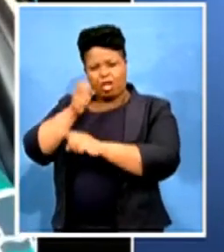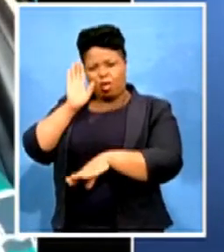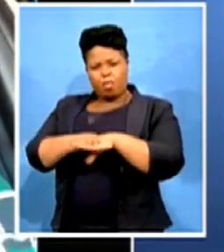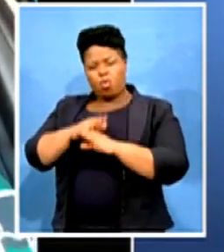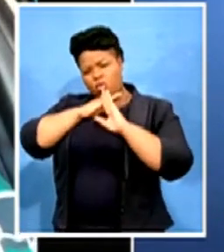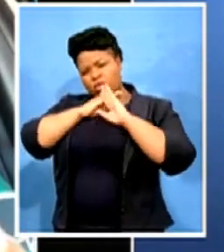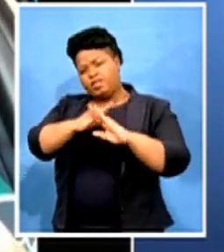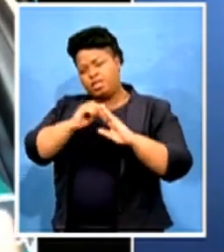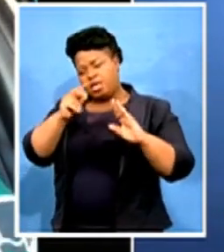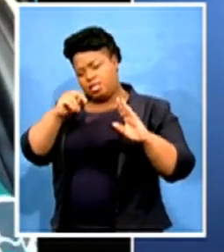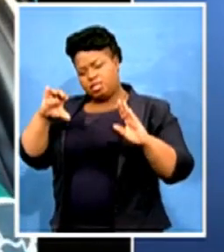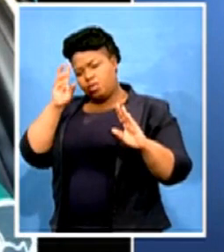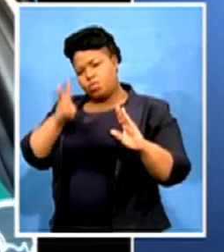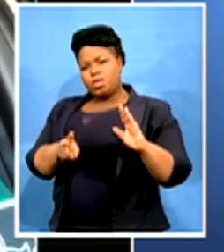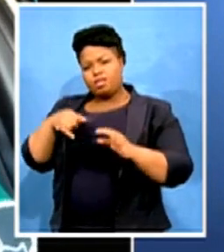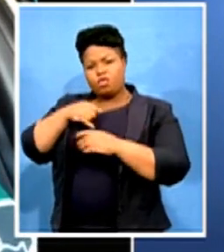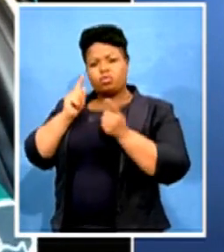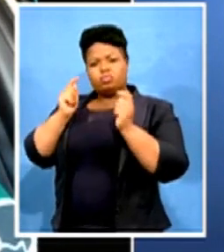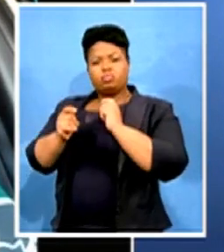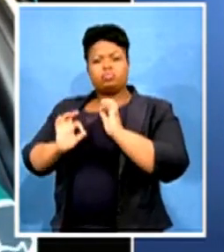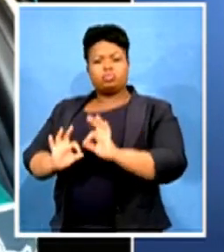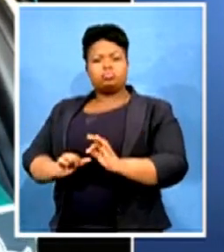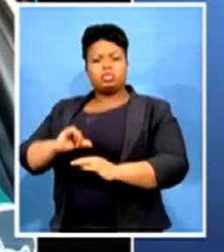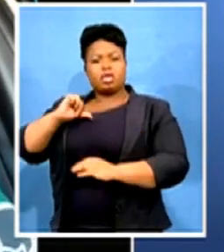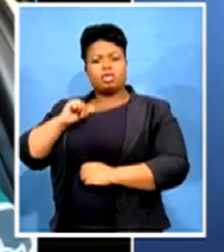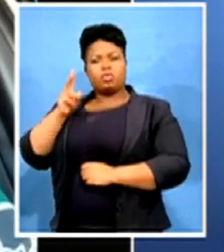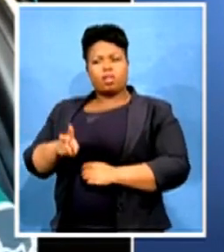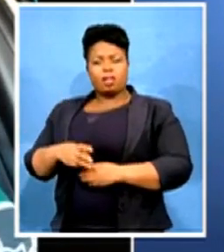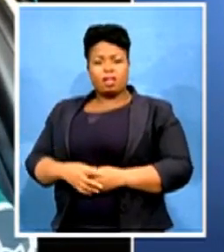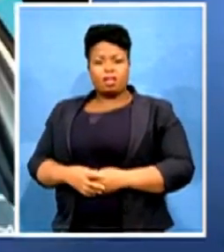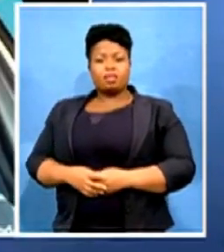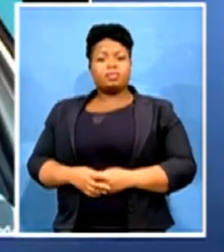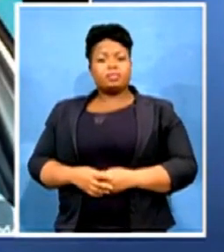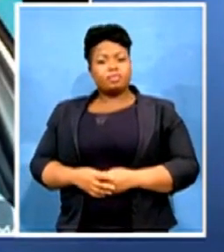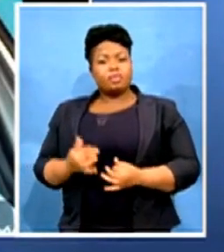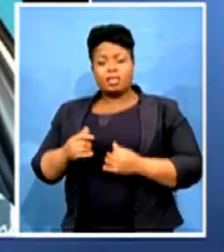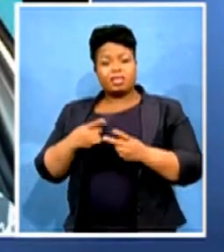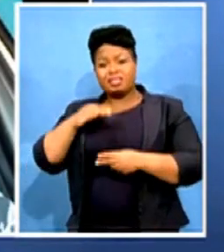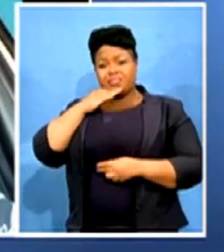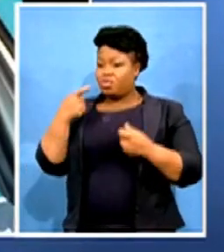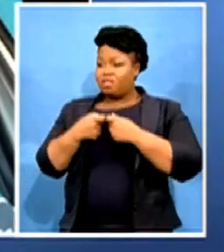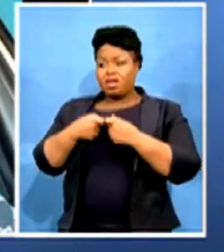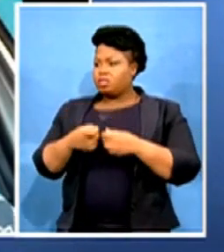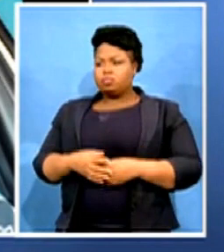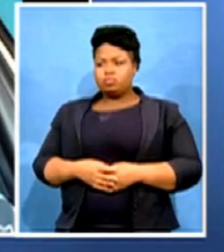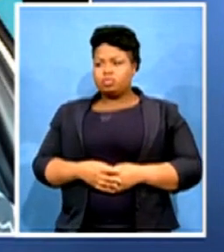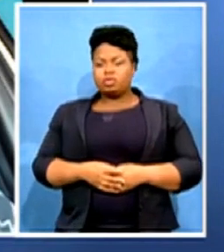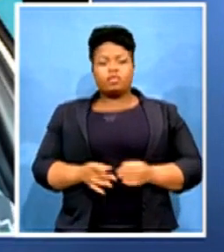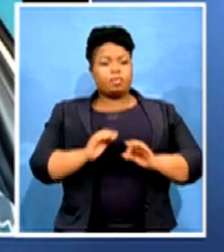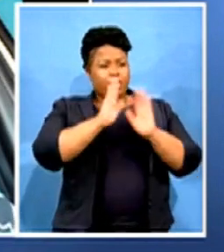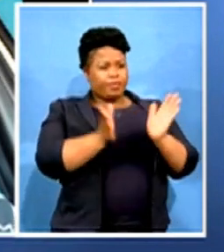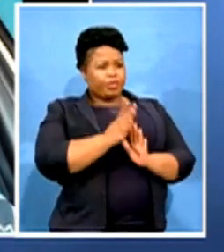integrity. That's a good thing. It's not that we are fighting. From what you're saying, are